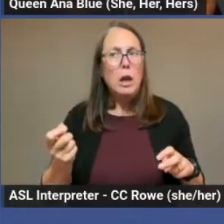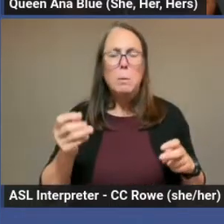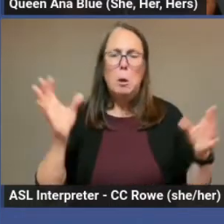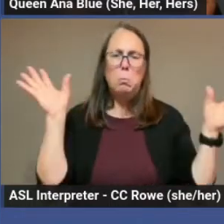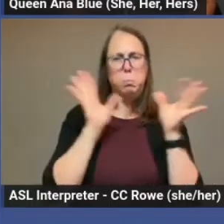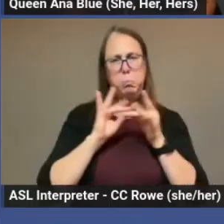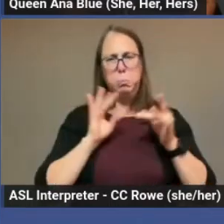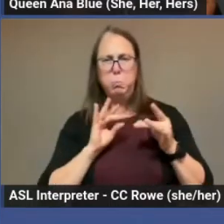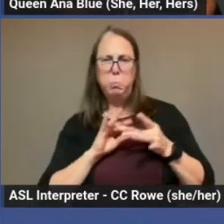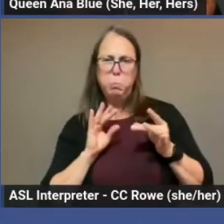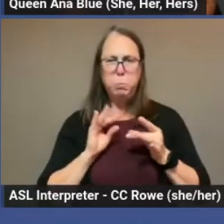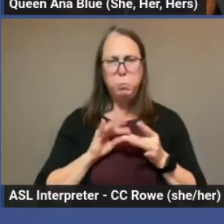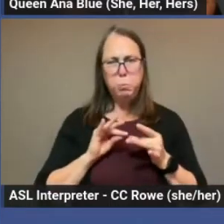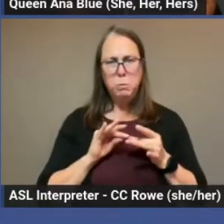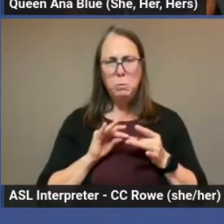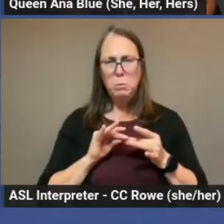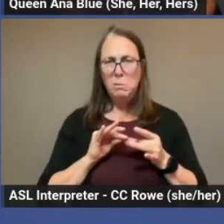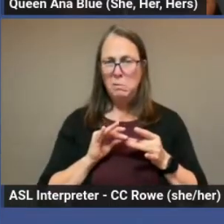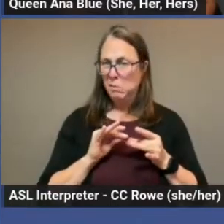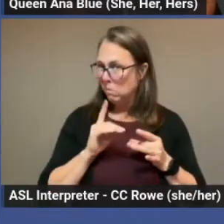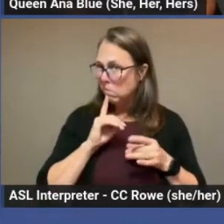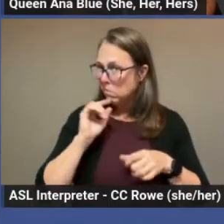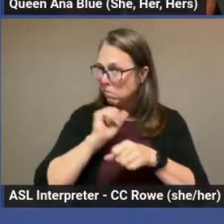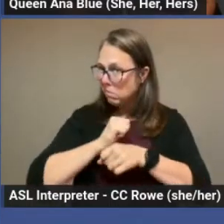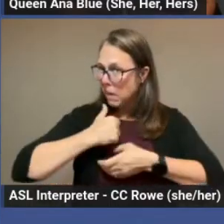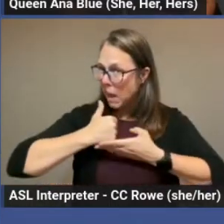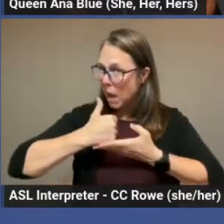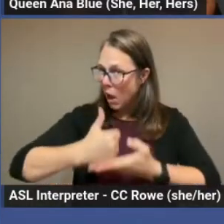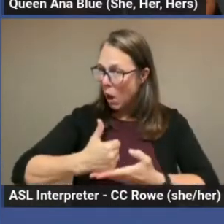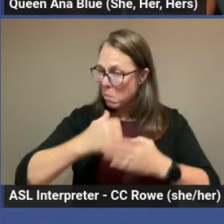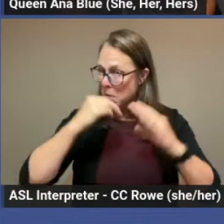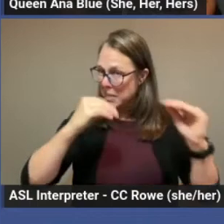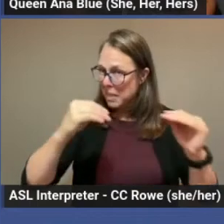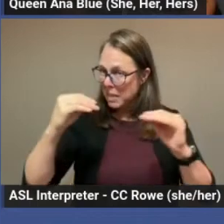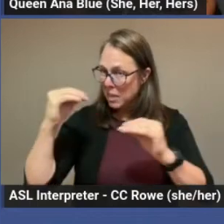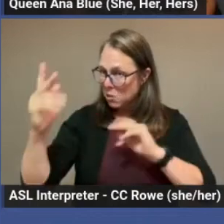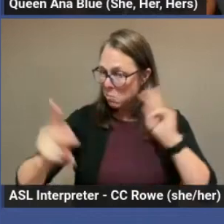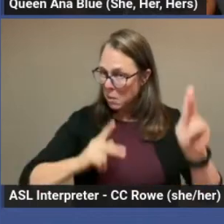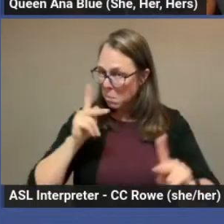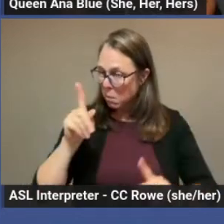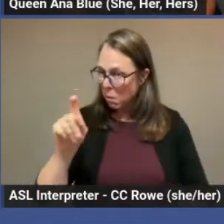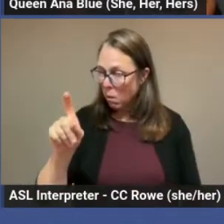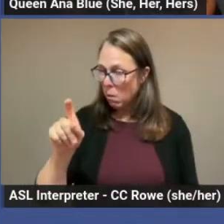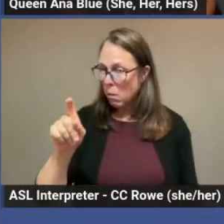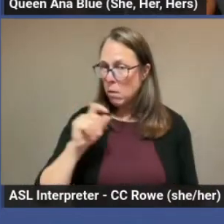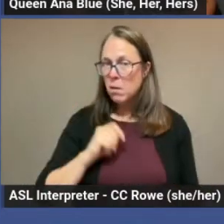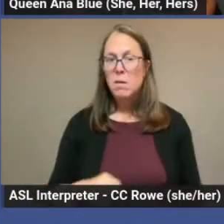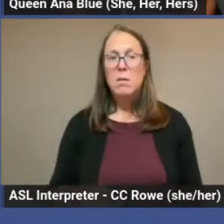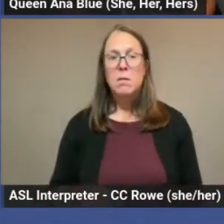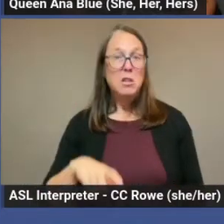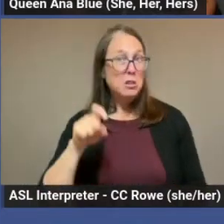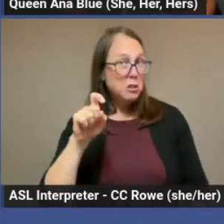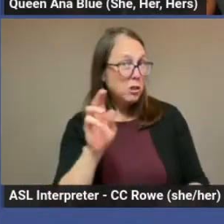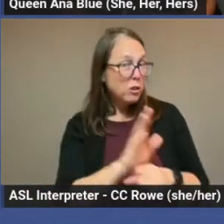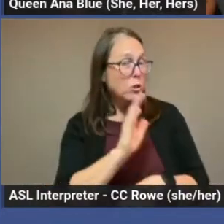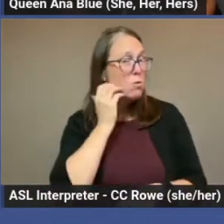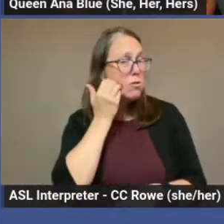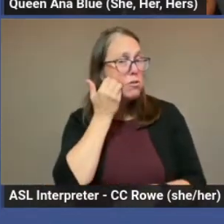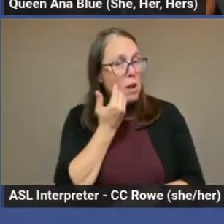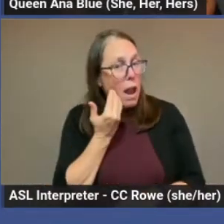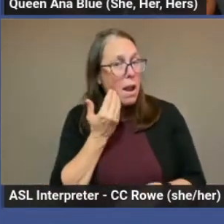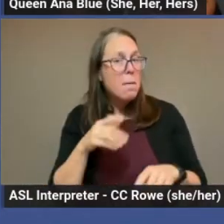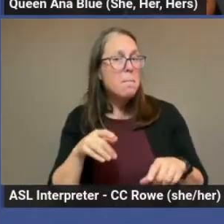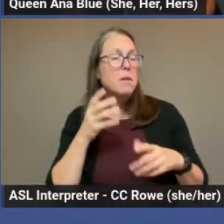And does that really help to educate the masses? Should you use shame as a